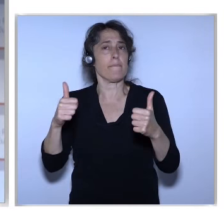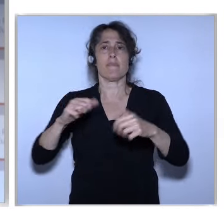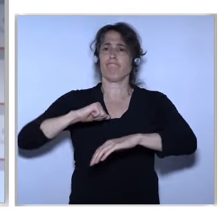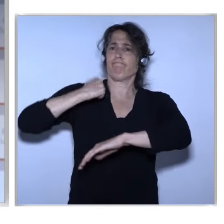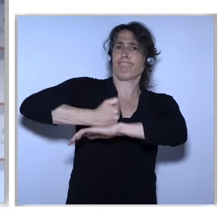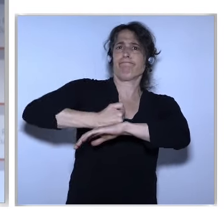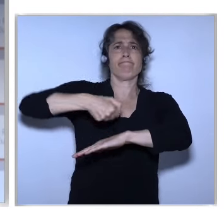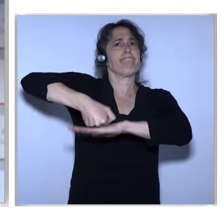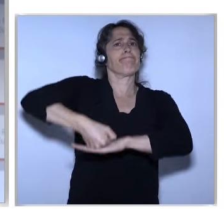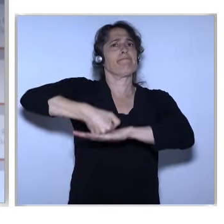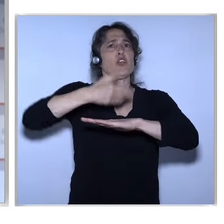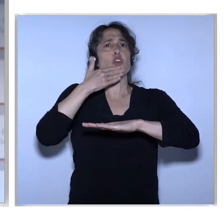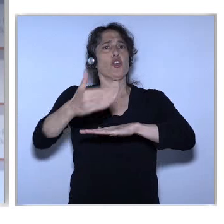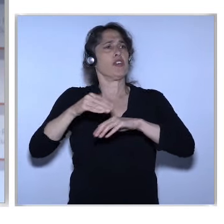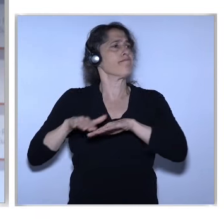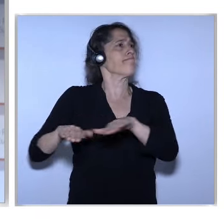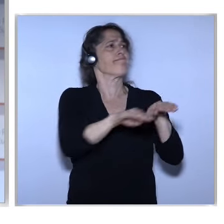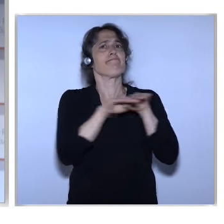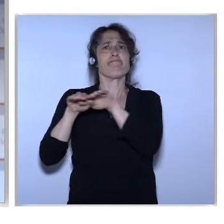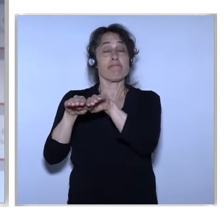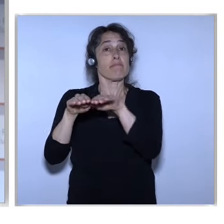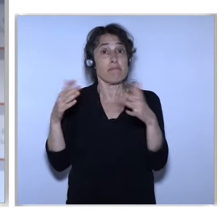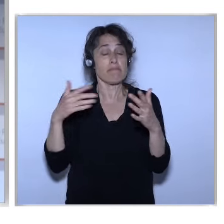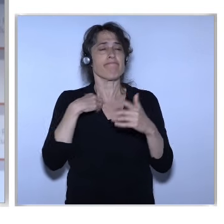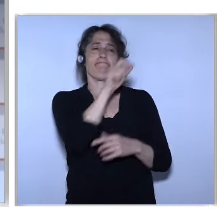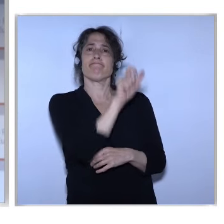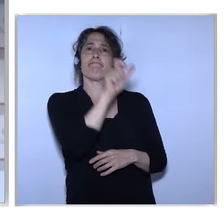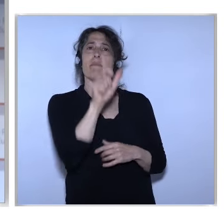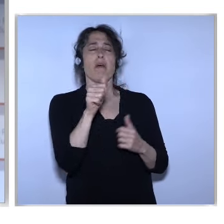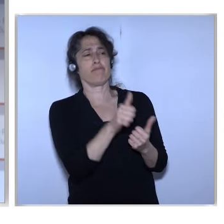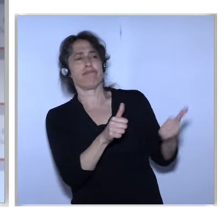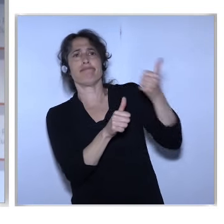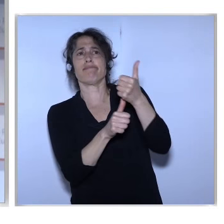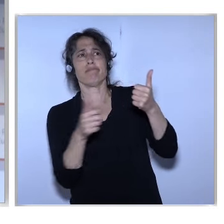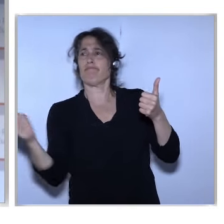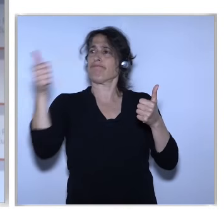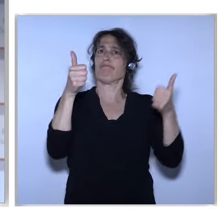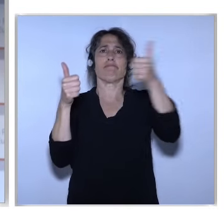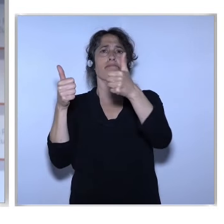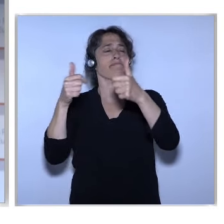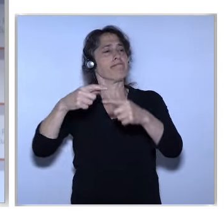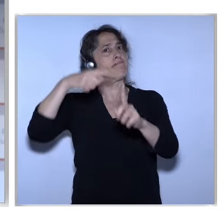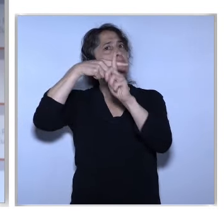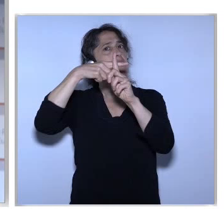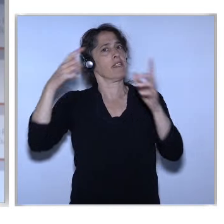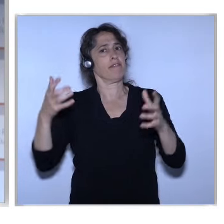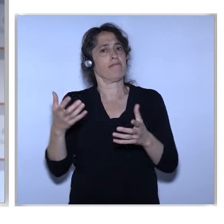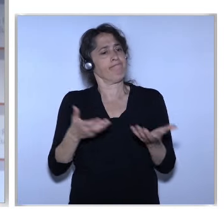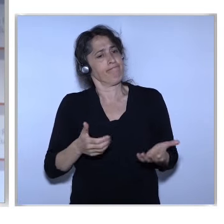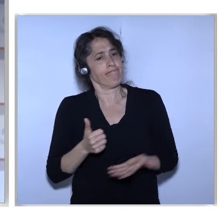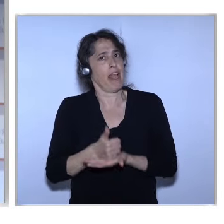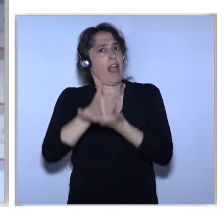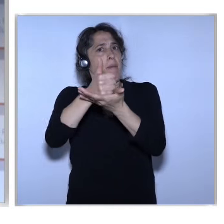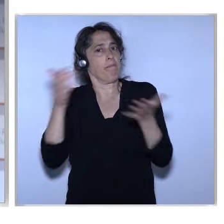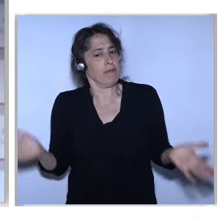and each member state need leaders Who are truly interested in Europe's digital transformation And who